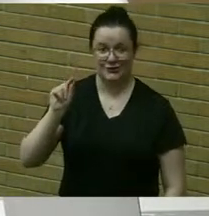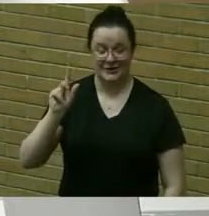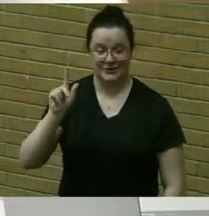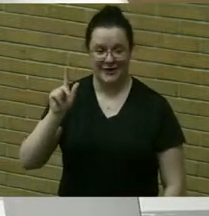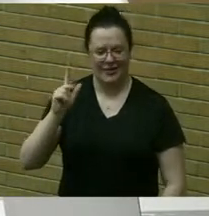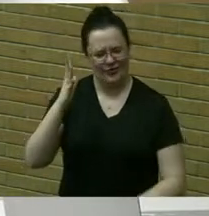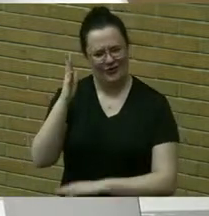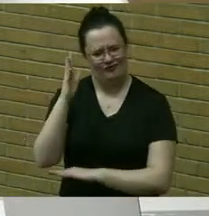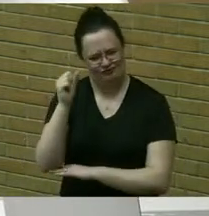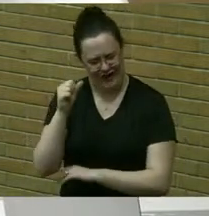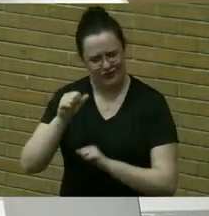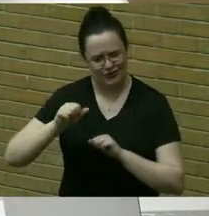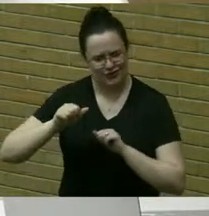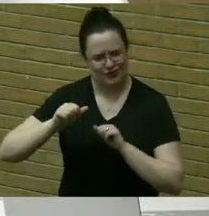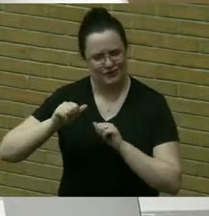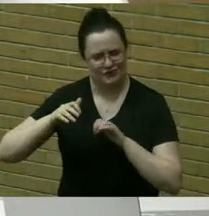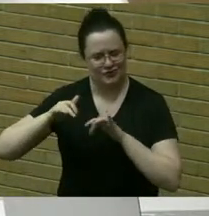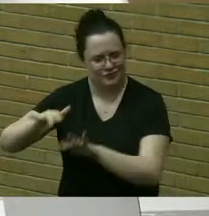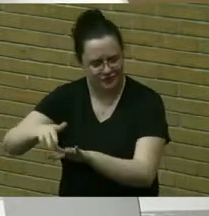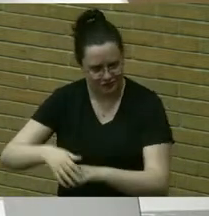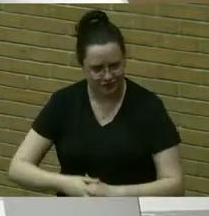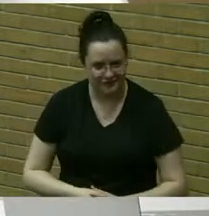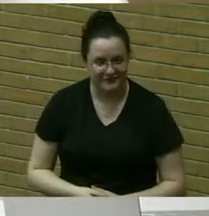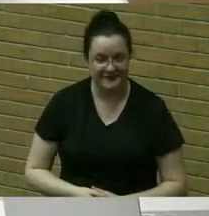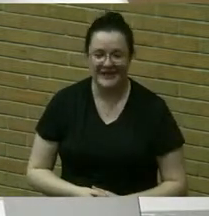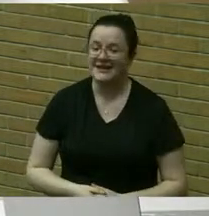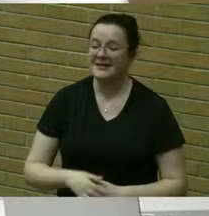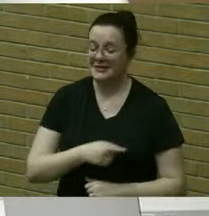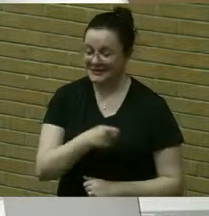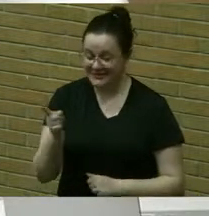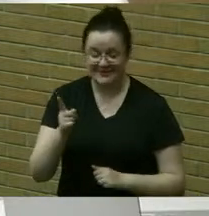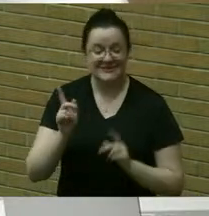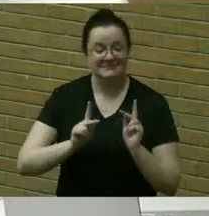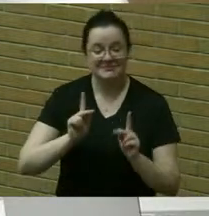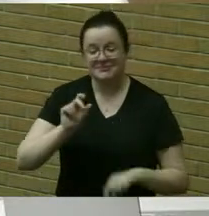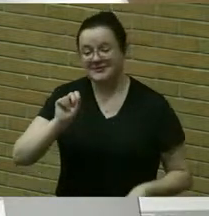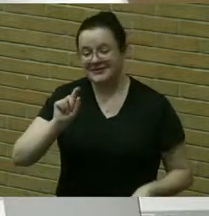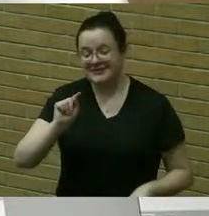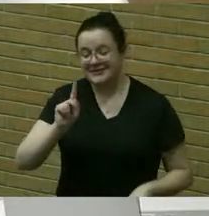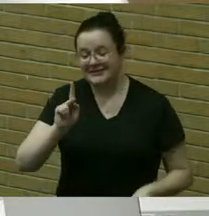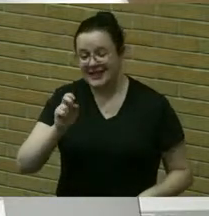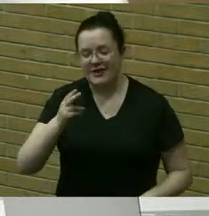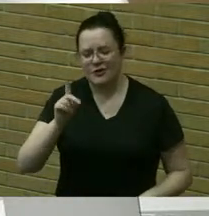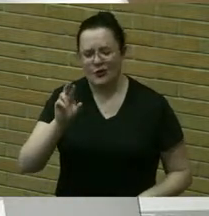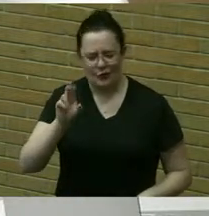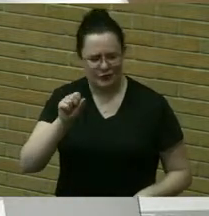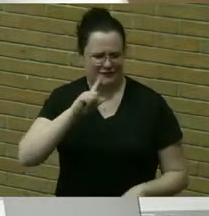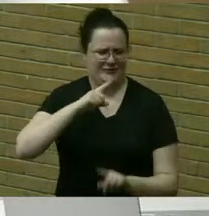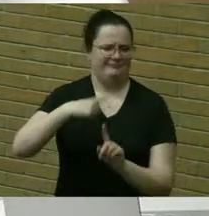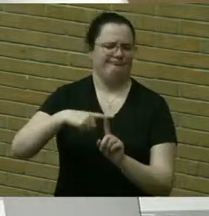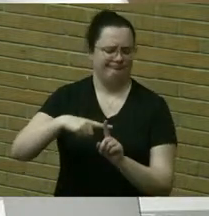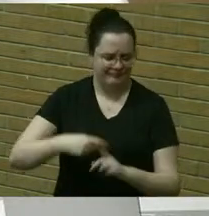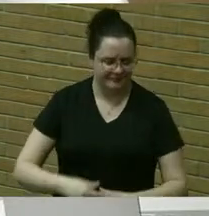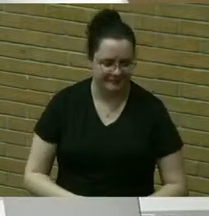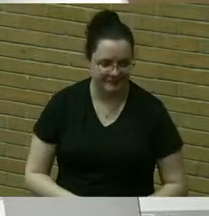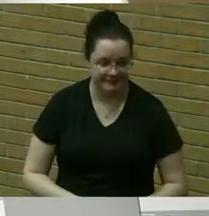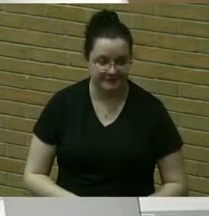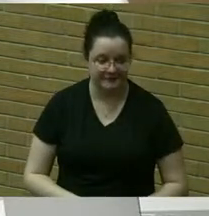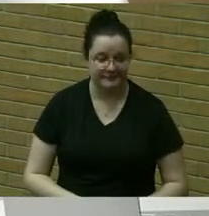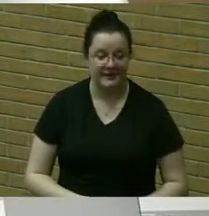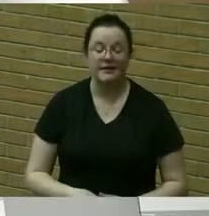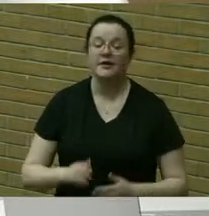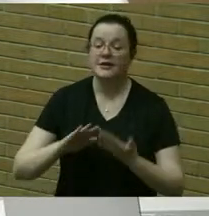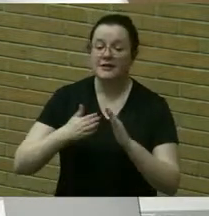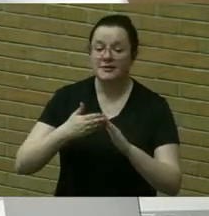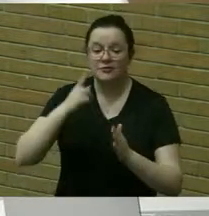positive feedback garnered from all stakeholders community celebrations saw the market recognize juneteenth pride